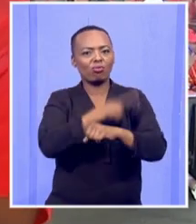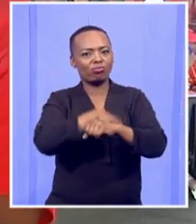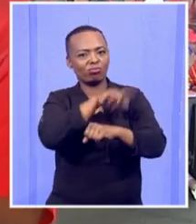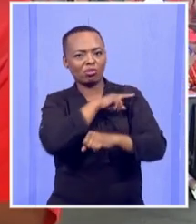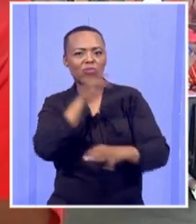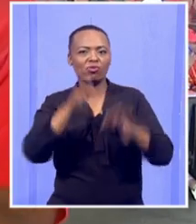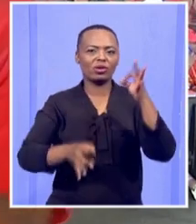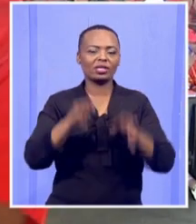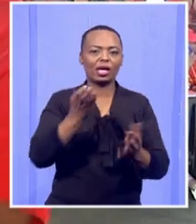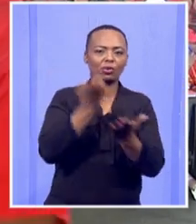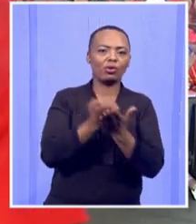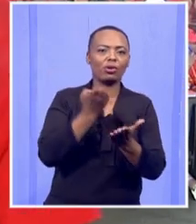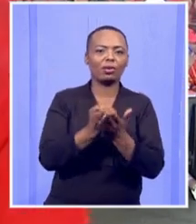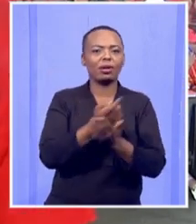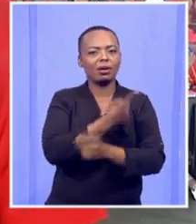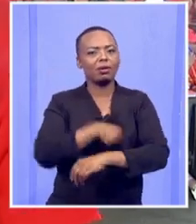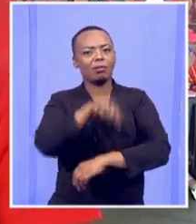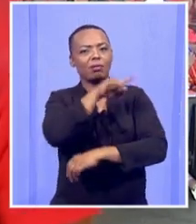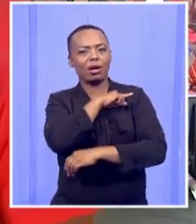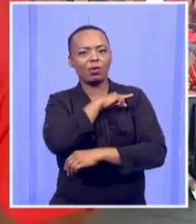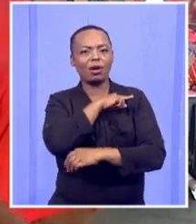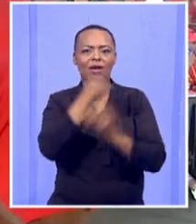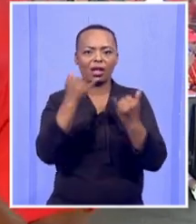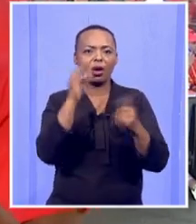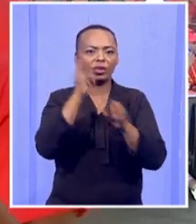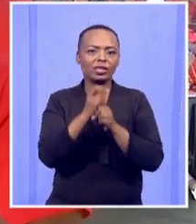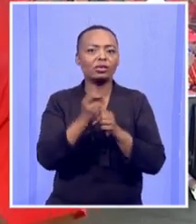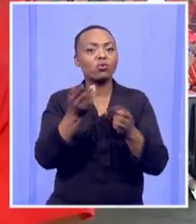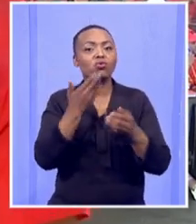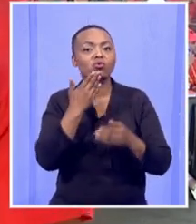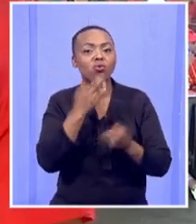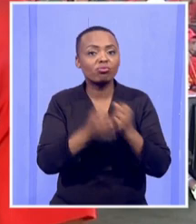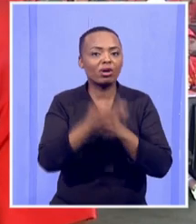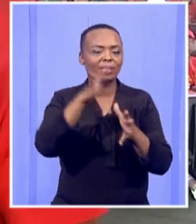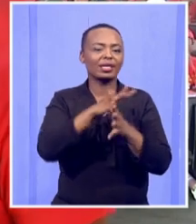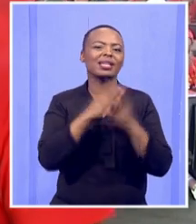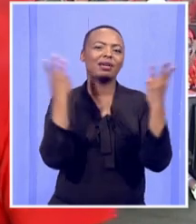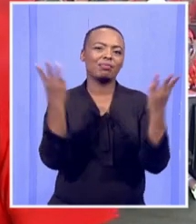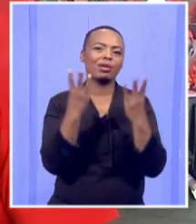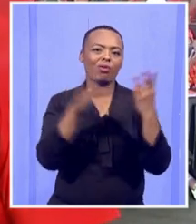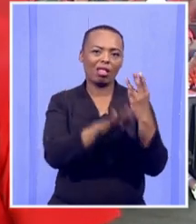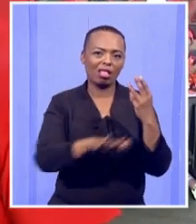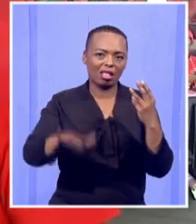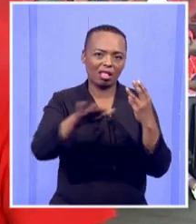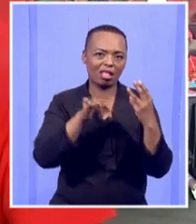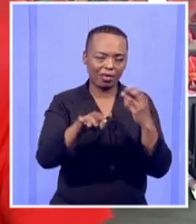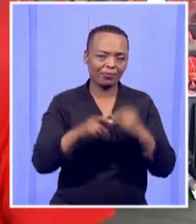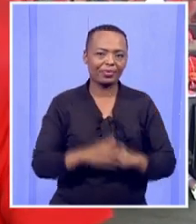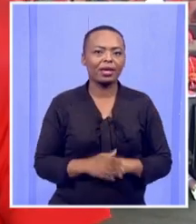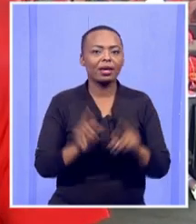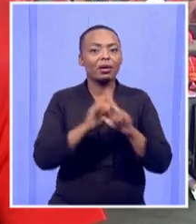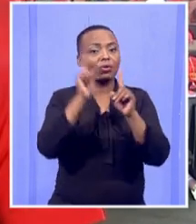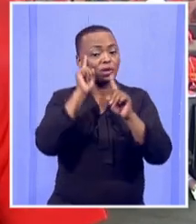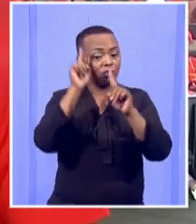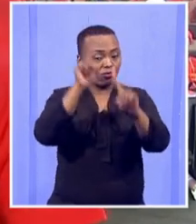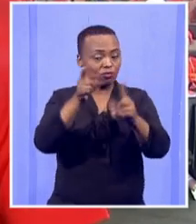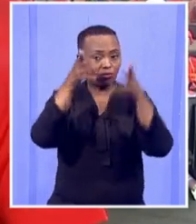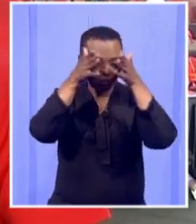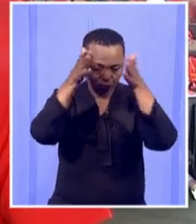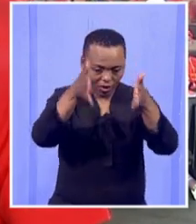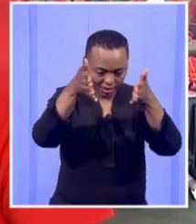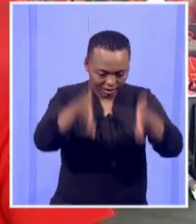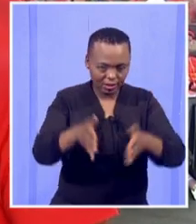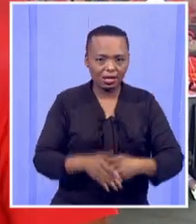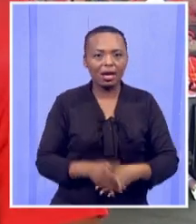and social power to the masses of our people. That's where our concentration is. But we wanted to make sure that we strip